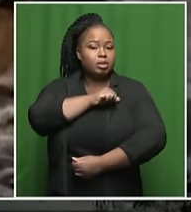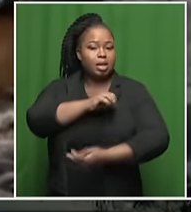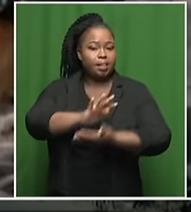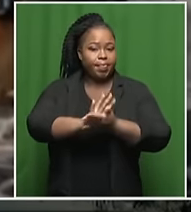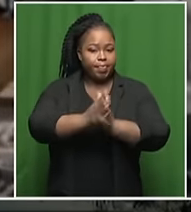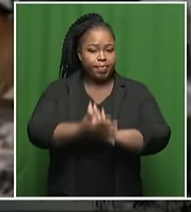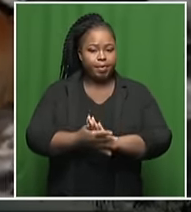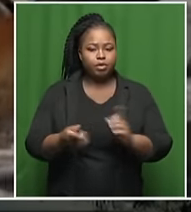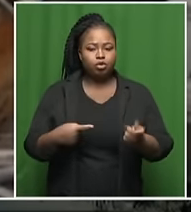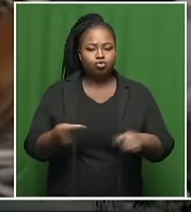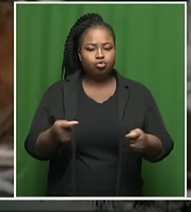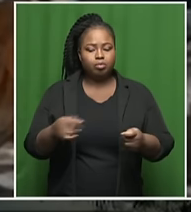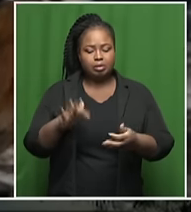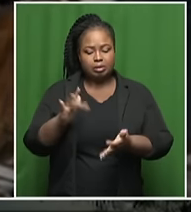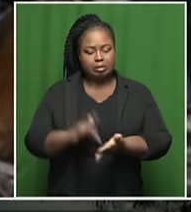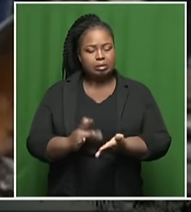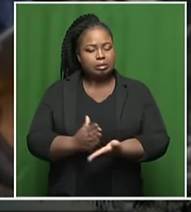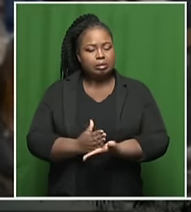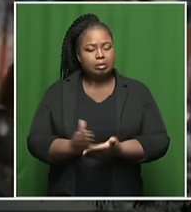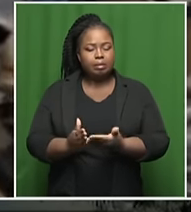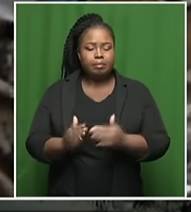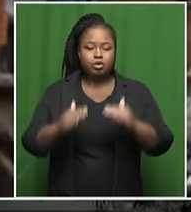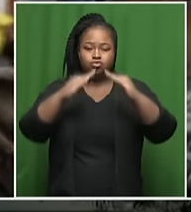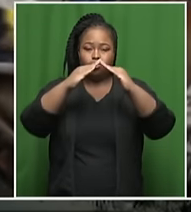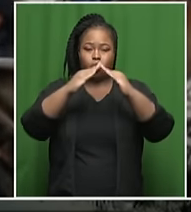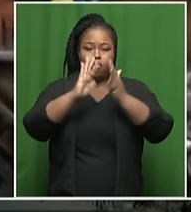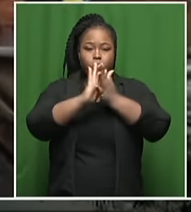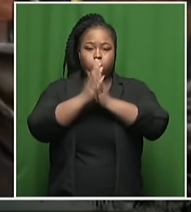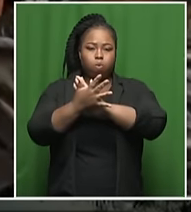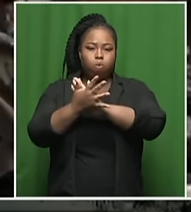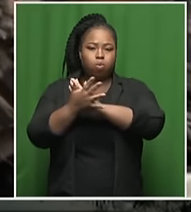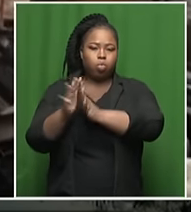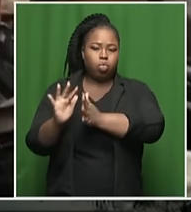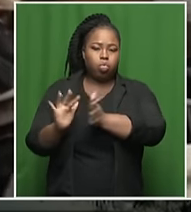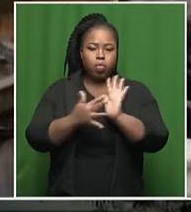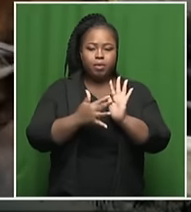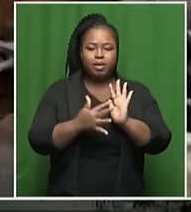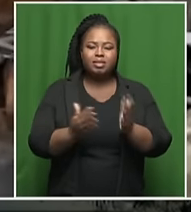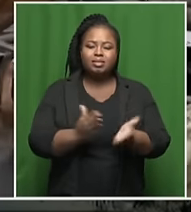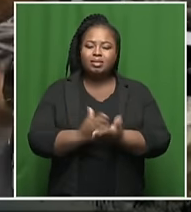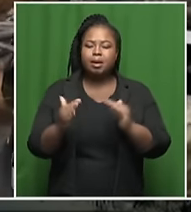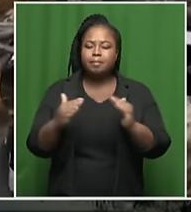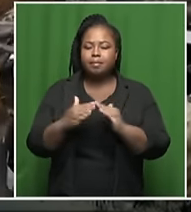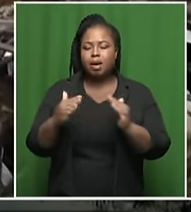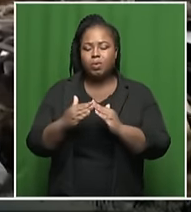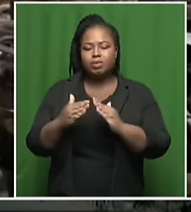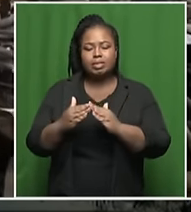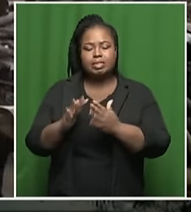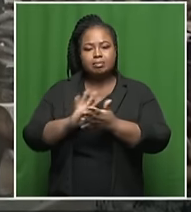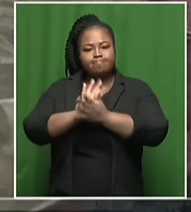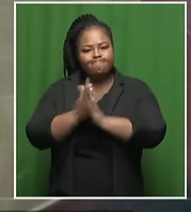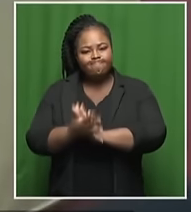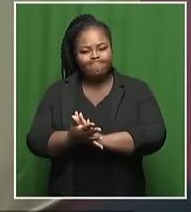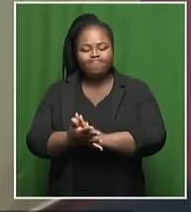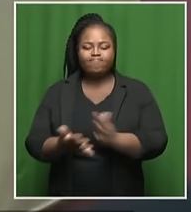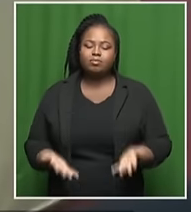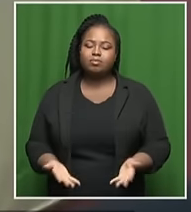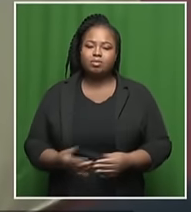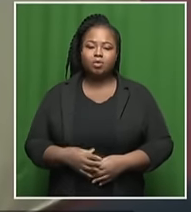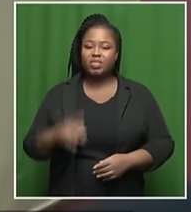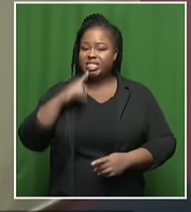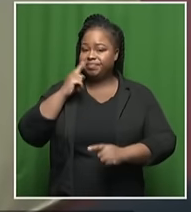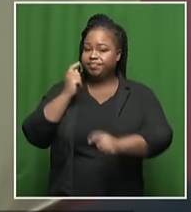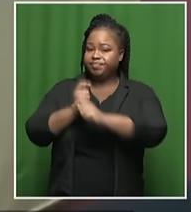some shopping malls lost – had some roof damage. Quite a couple of houses were damaged. We unfortunately had a very large informal